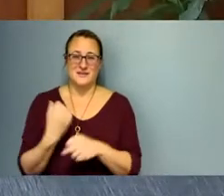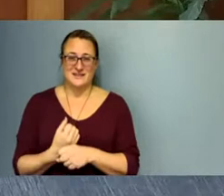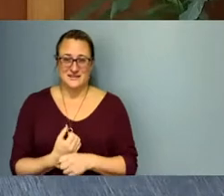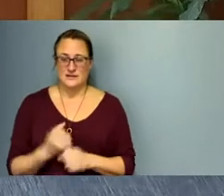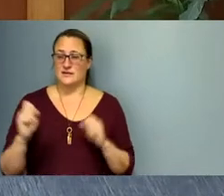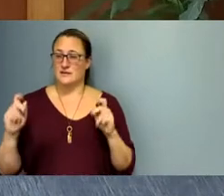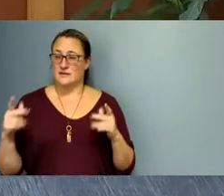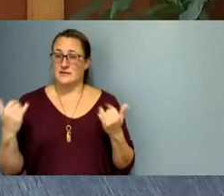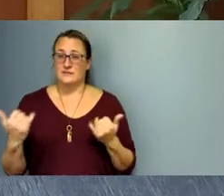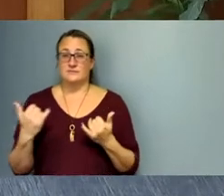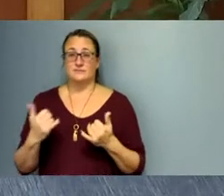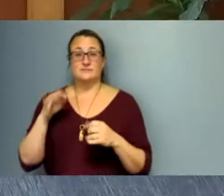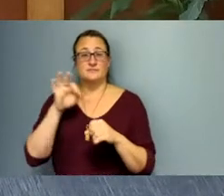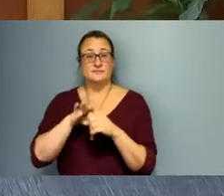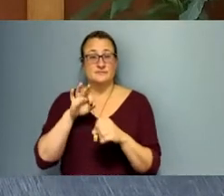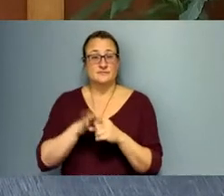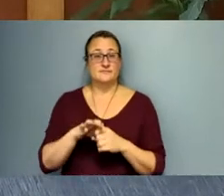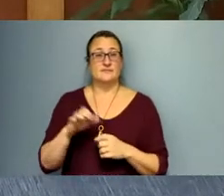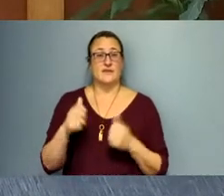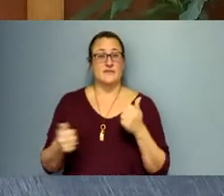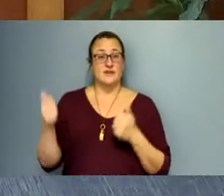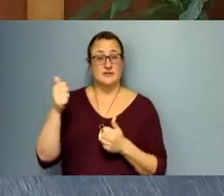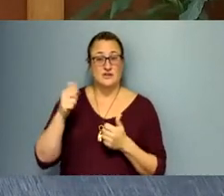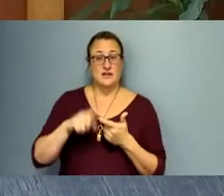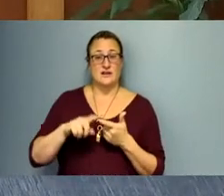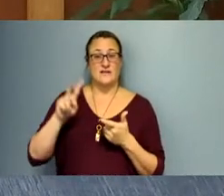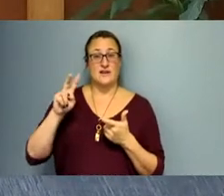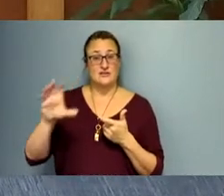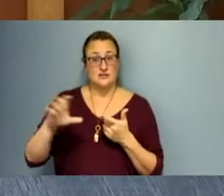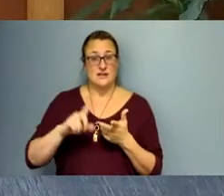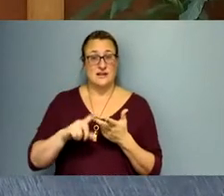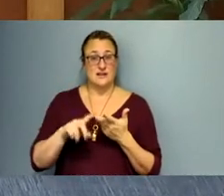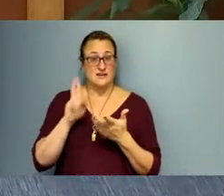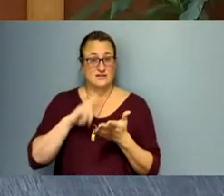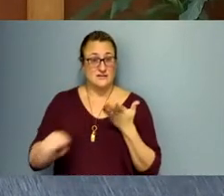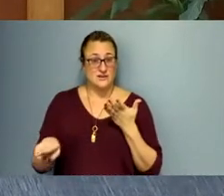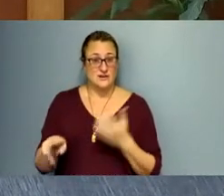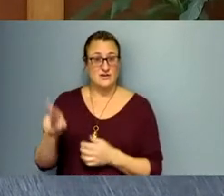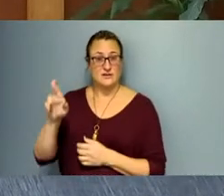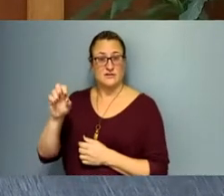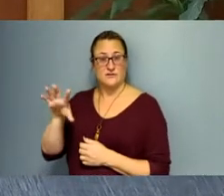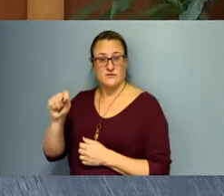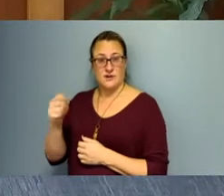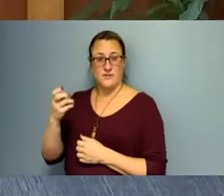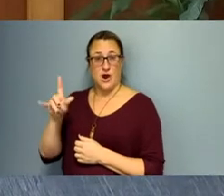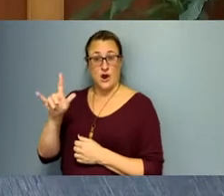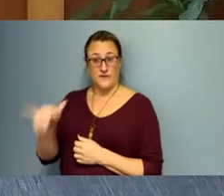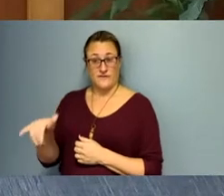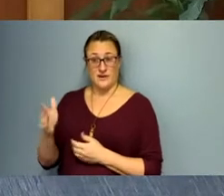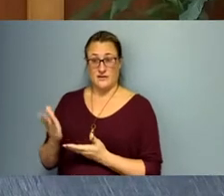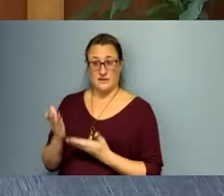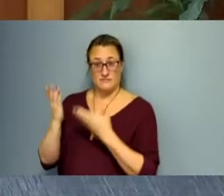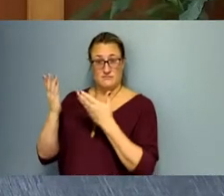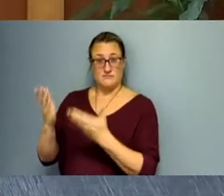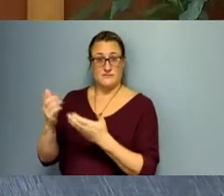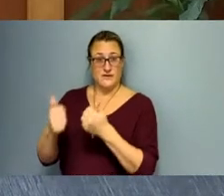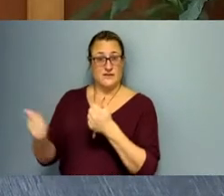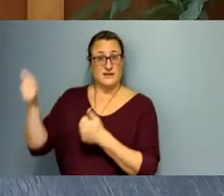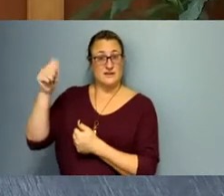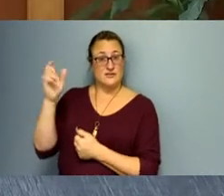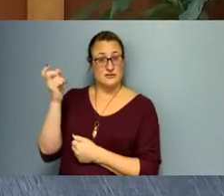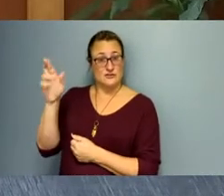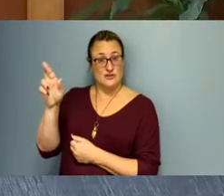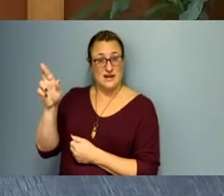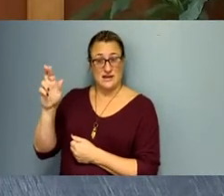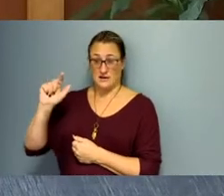of chair, vice chair, and secretary, and I'd like to begin by nominating Commissioner Robert Harvey as chair of the Bucks County Commissioners. Is there a second? I'll second